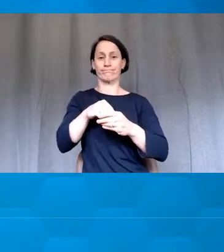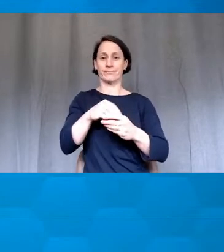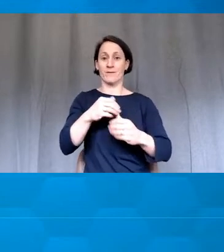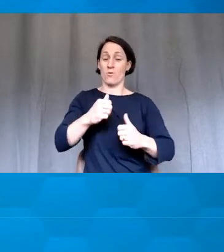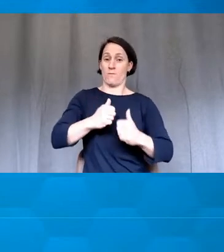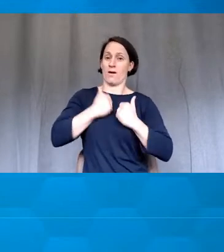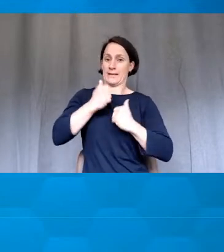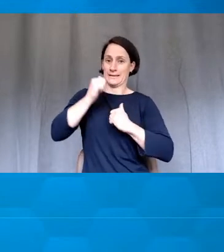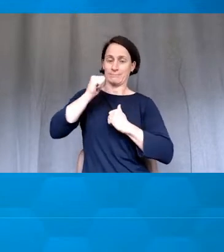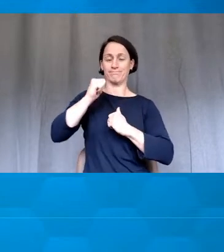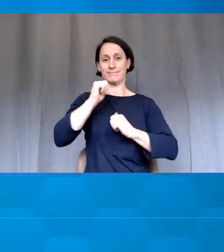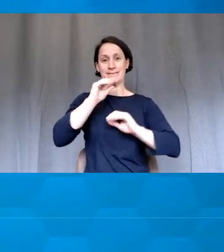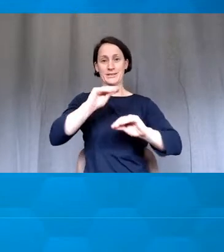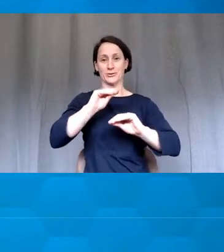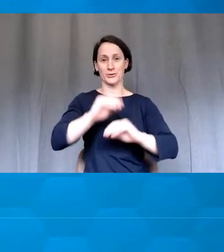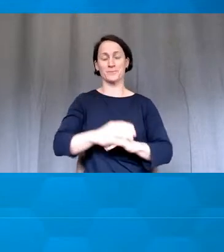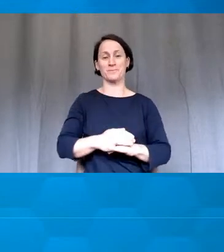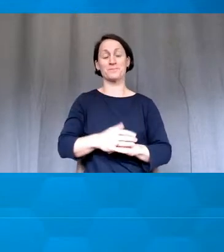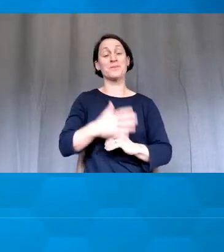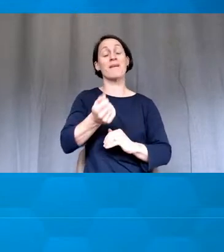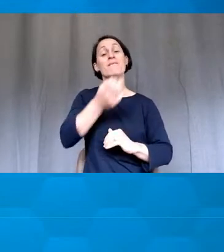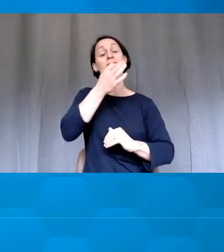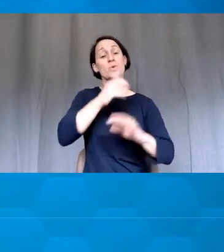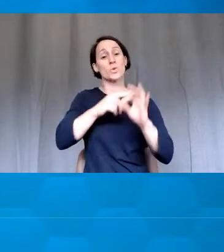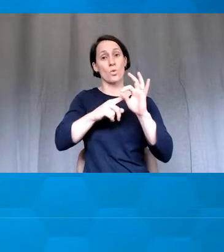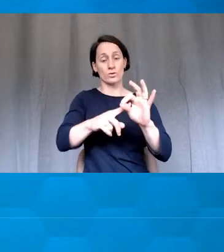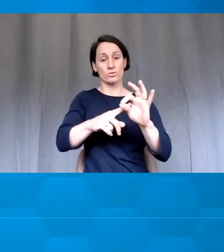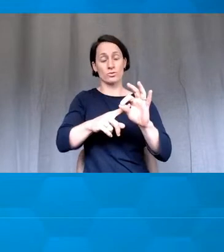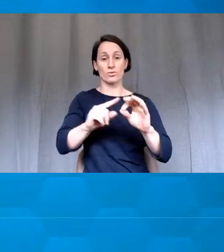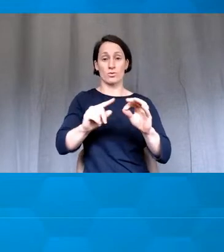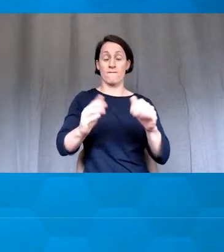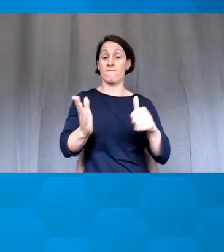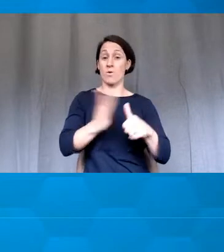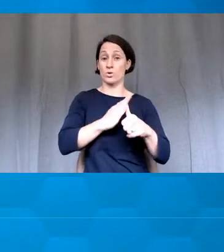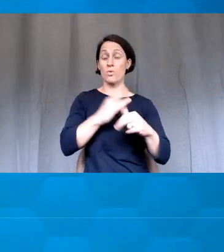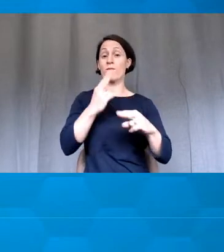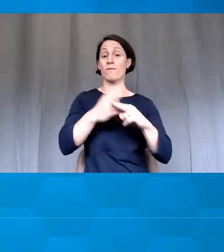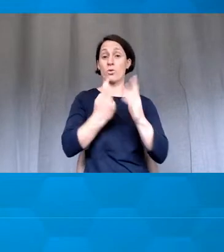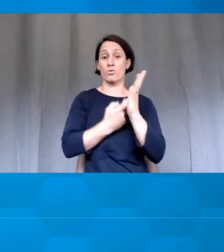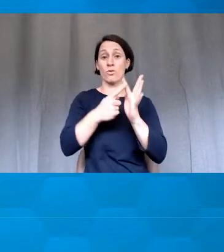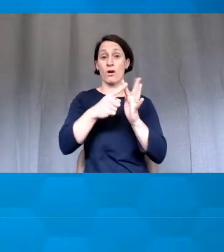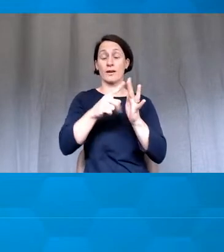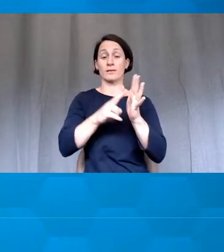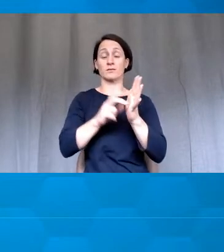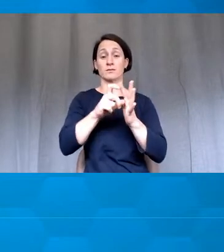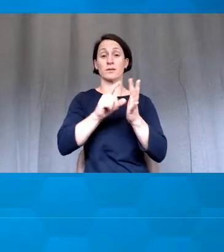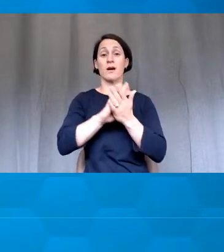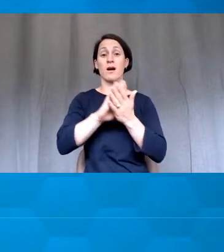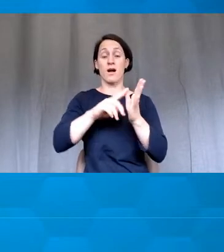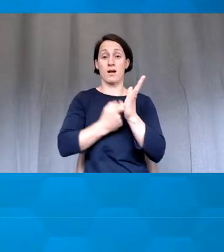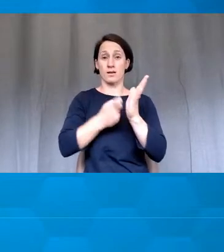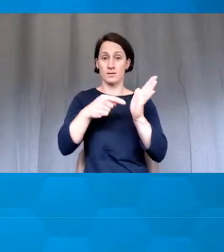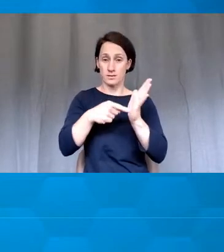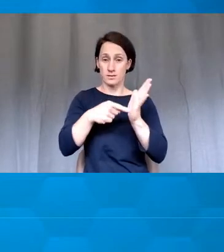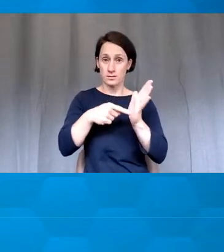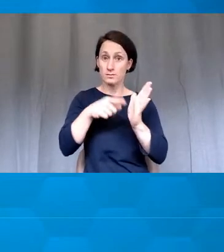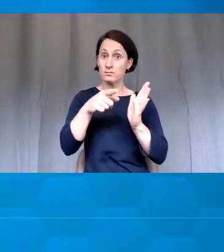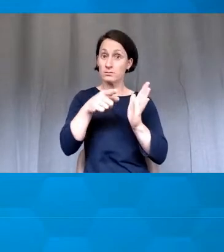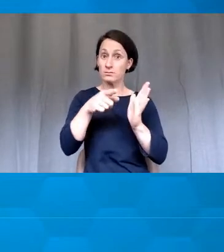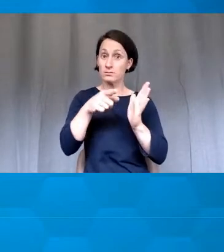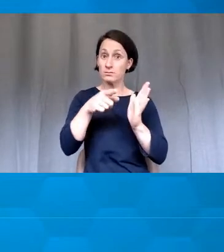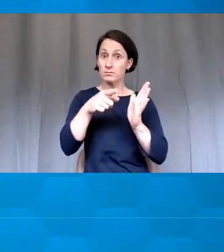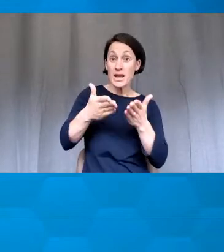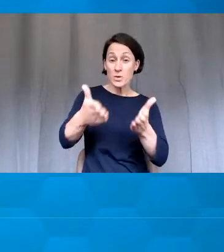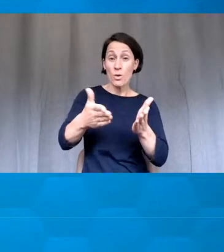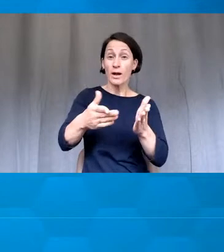now, and the first one I have is for Reinhardt. Is there a way for UNSW academics to get involved or learn